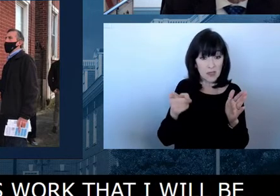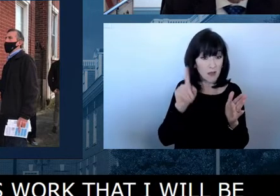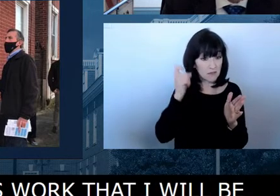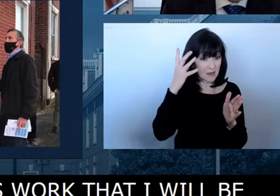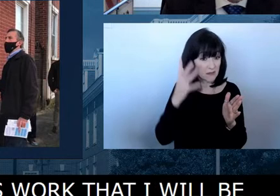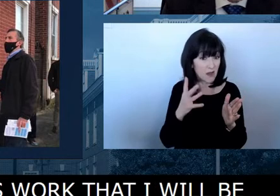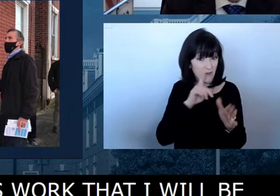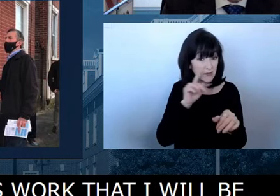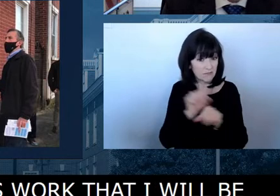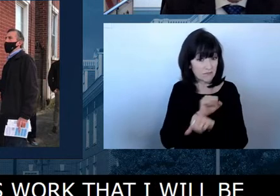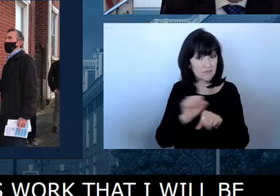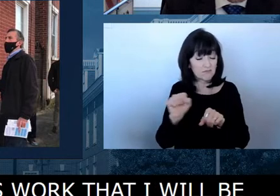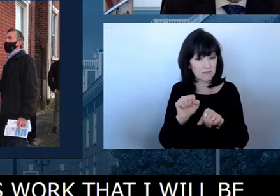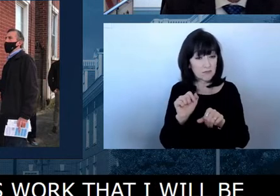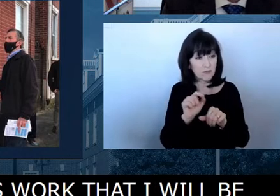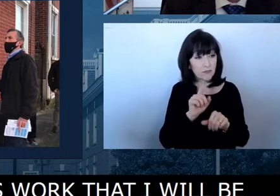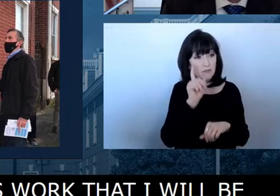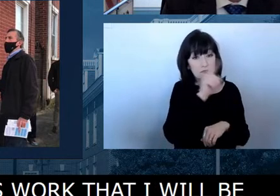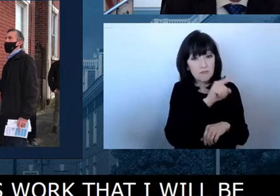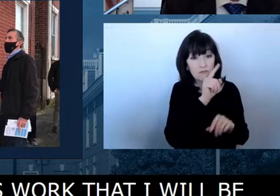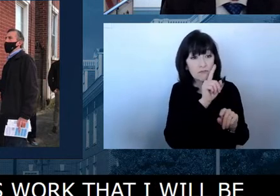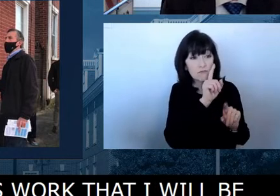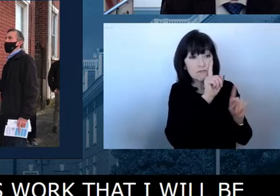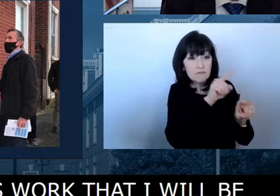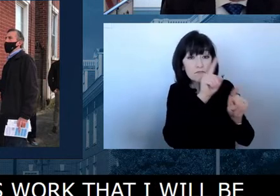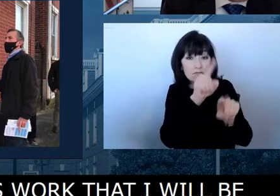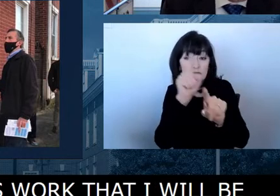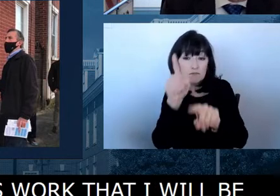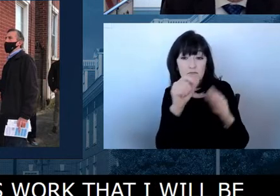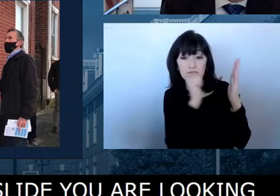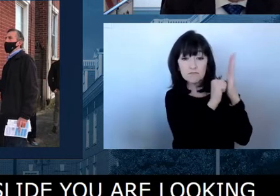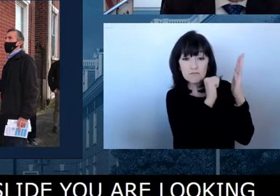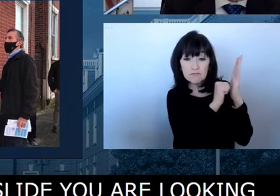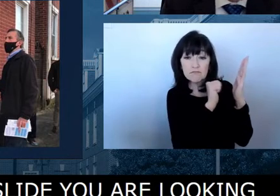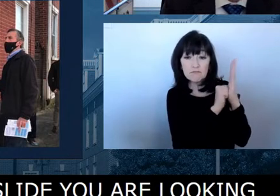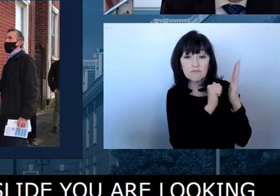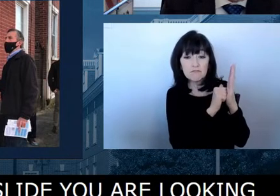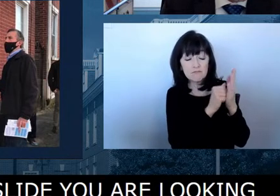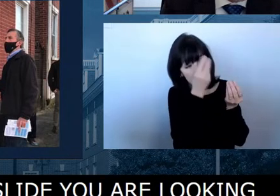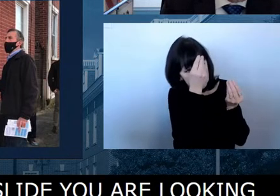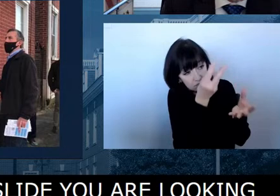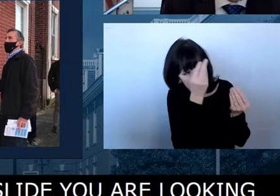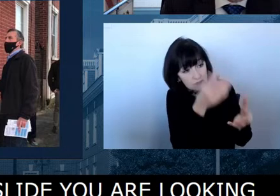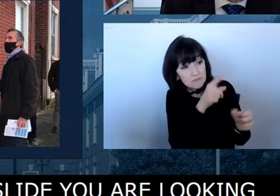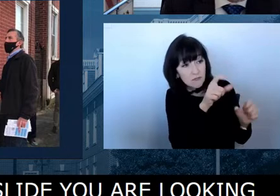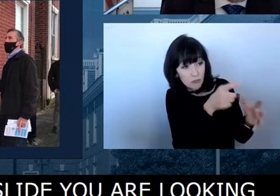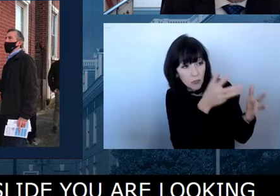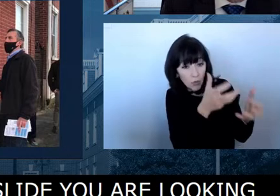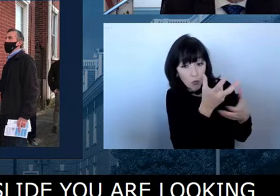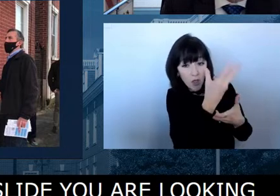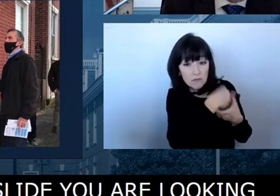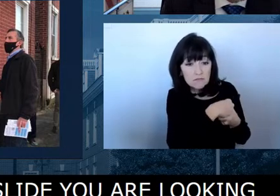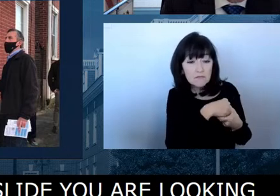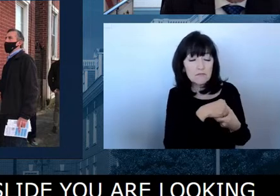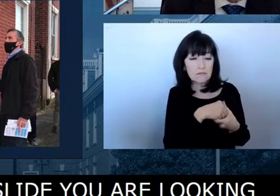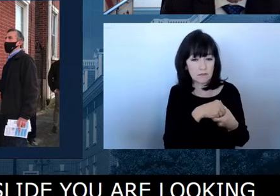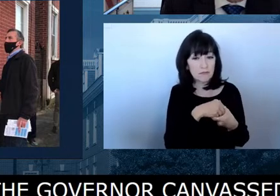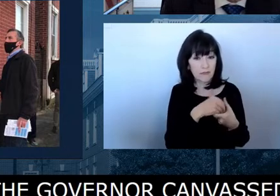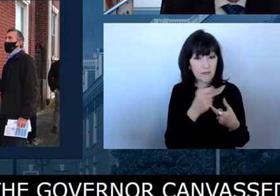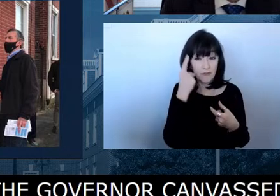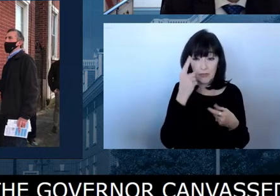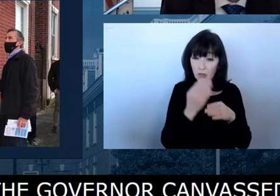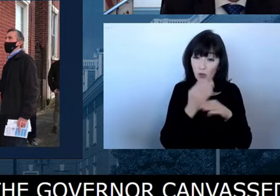communities in the city and went door-knocking. You're aware that there have been, at this point, far more than a hundred